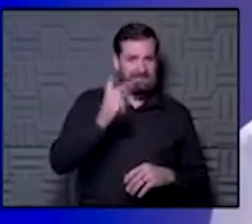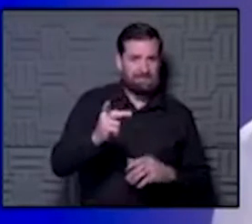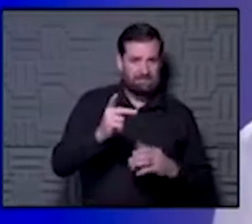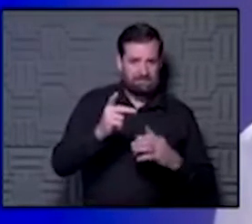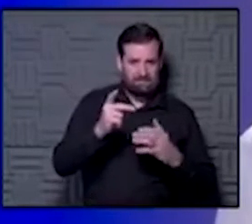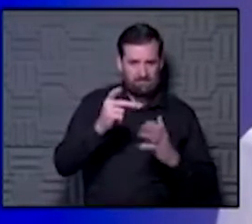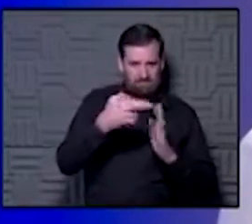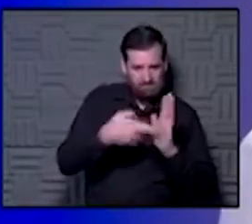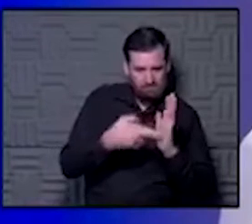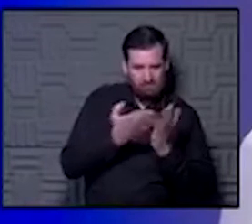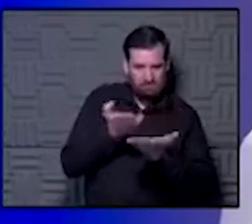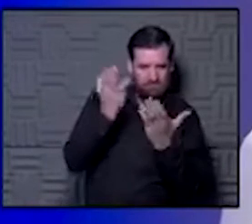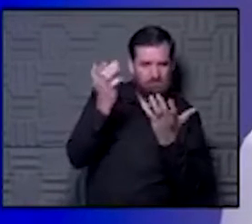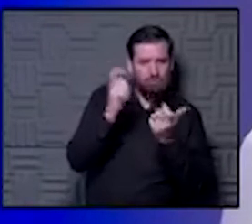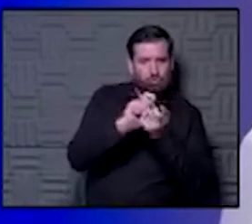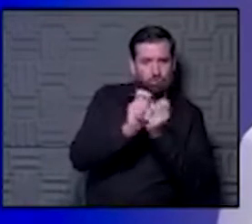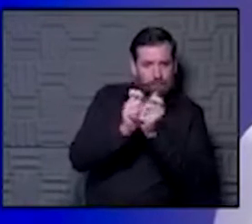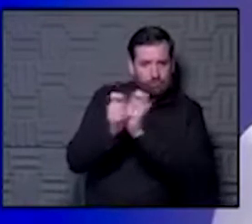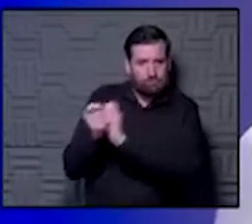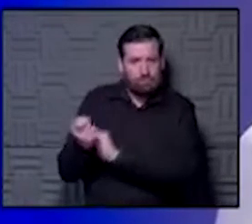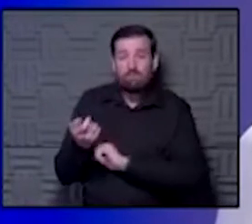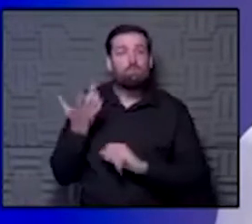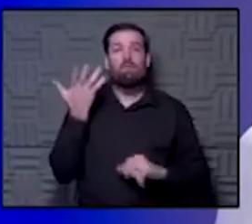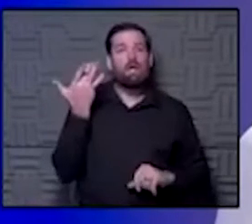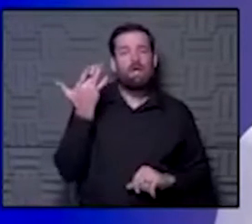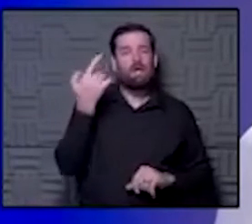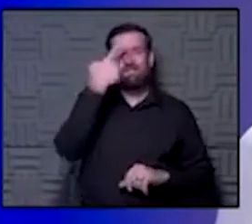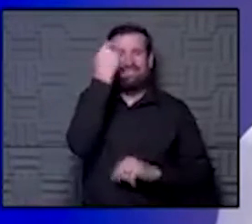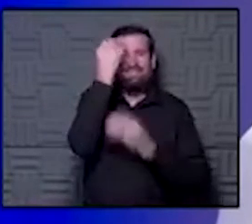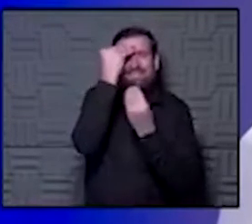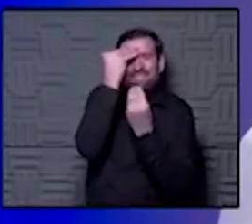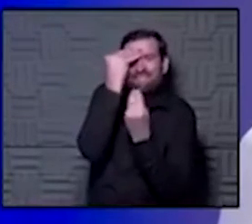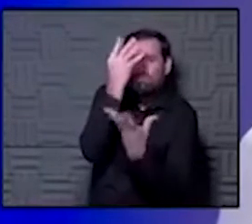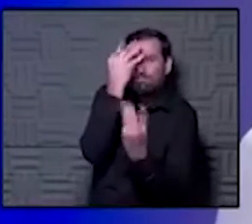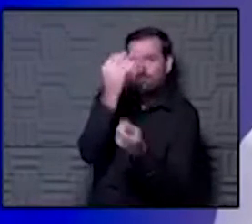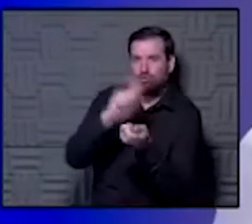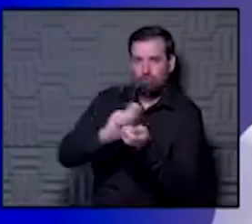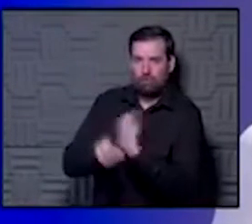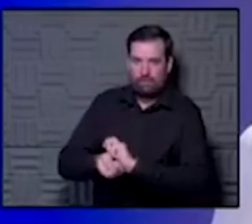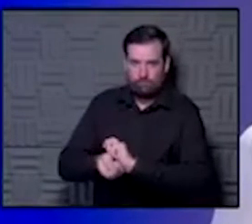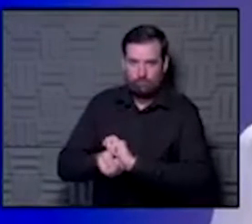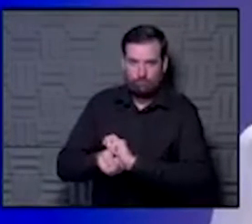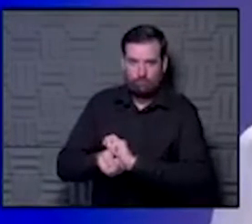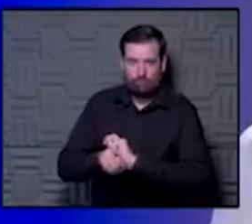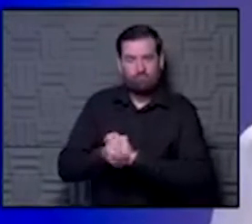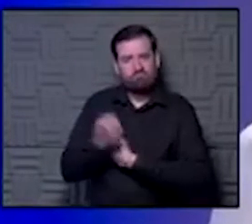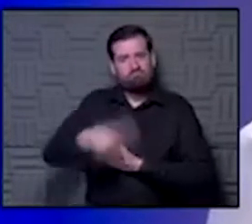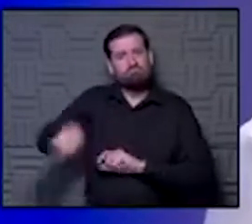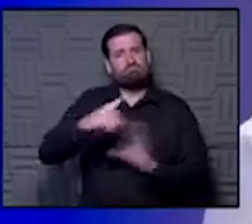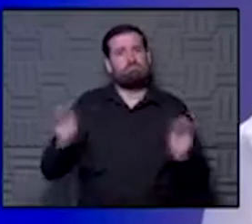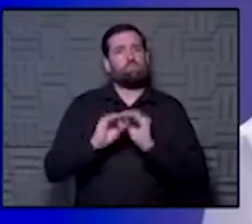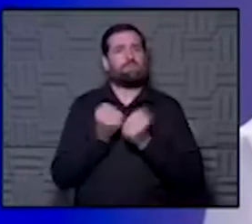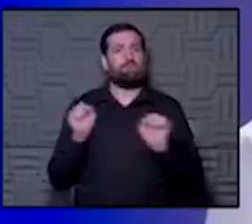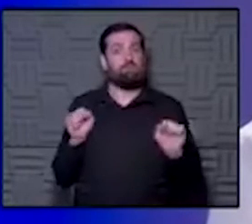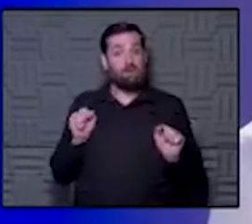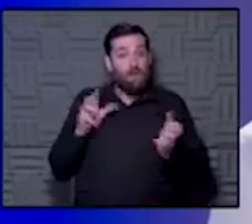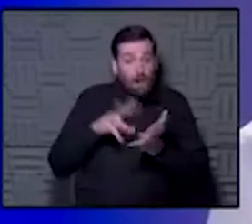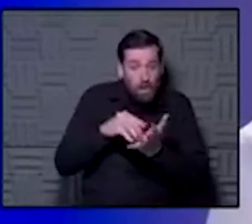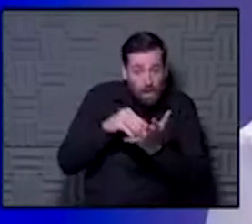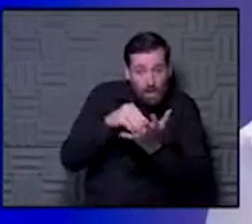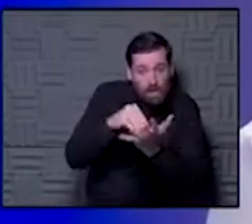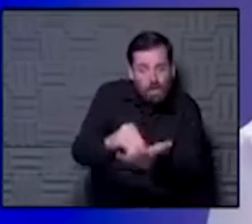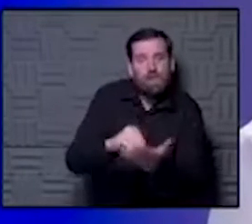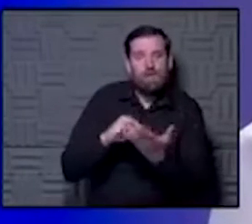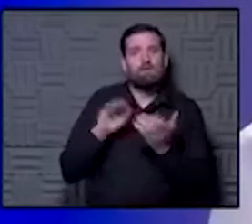but this has changed as the data has changed, and it's all to make the public safer. So, as we learn more, we will be able to